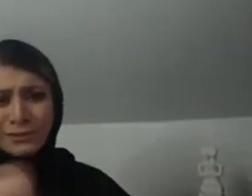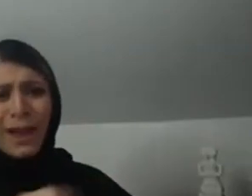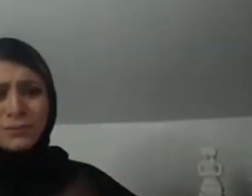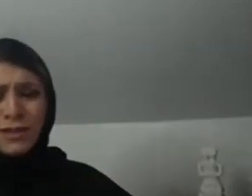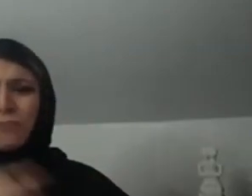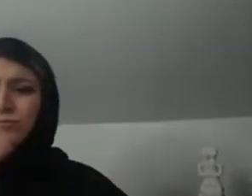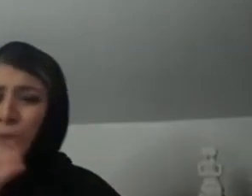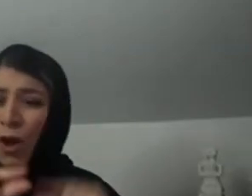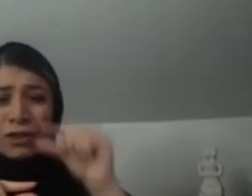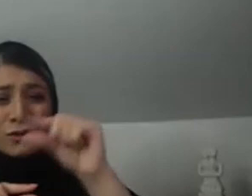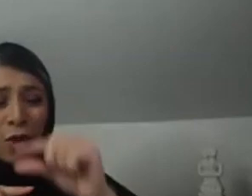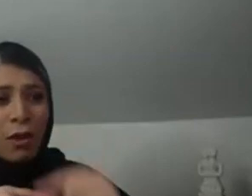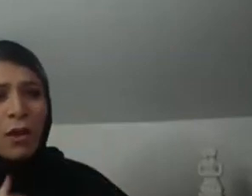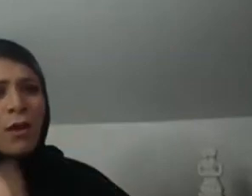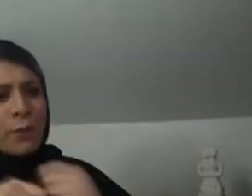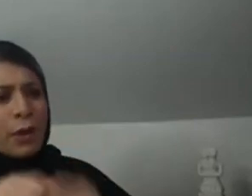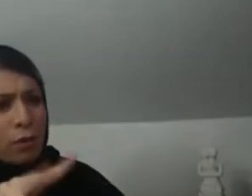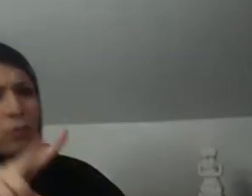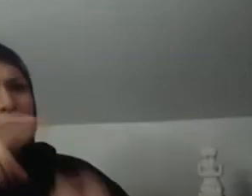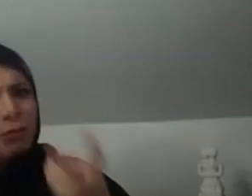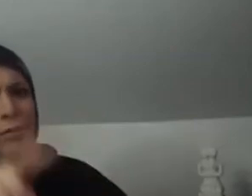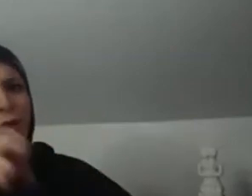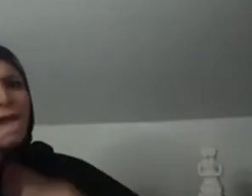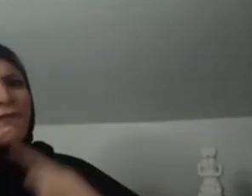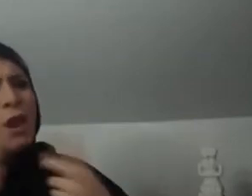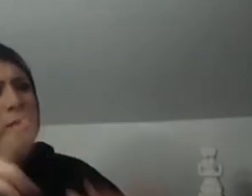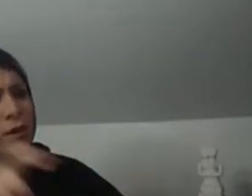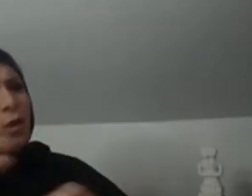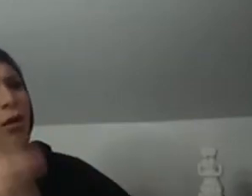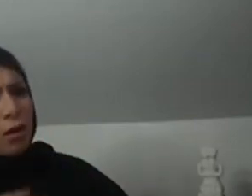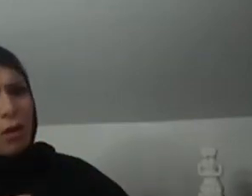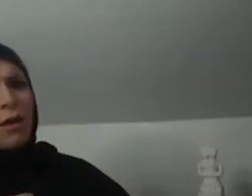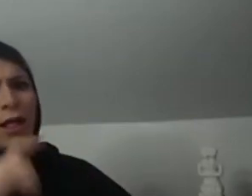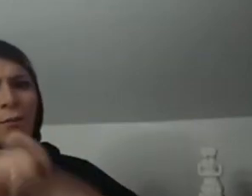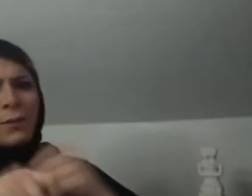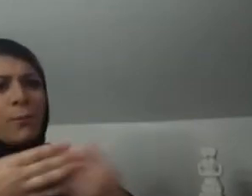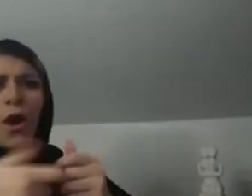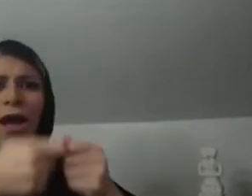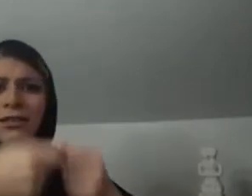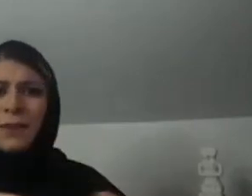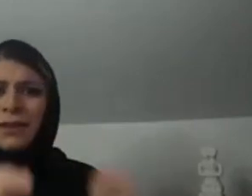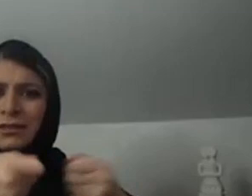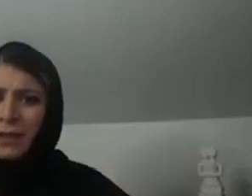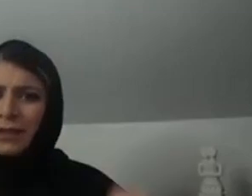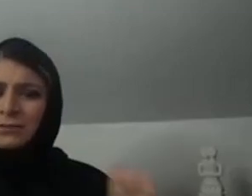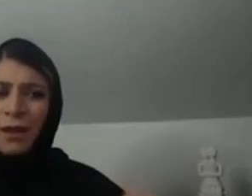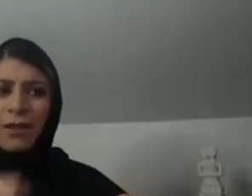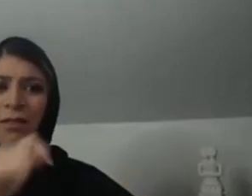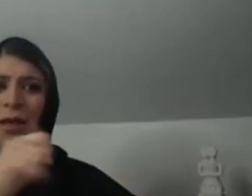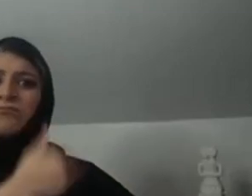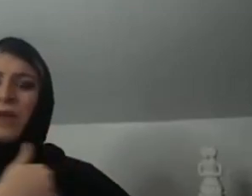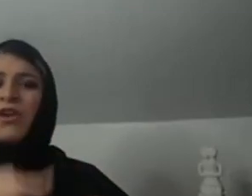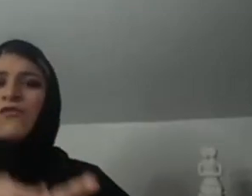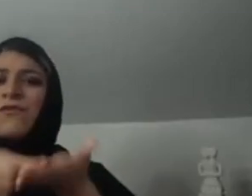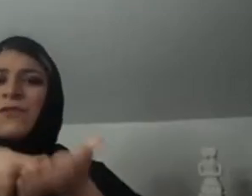I would call it. And it took months and months and months. And slowly, and slowly, I started to understand what they were trying to